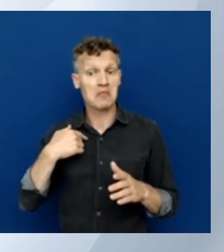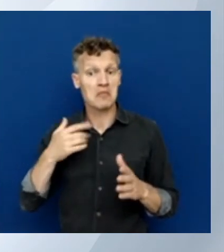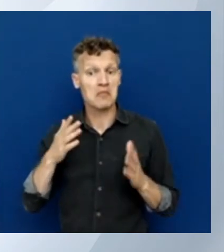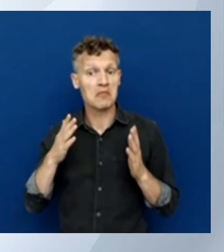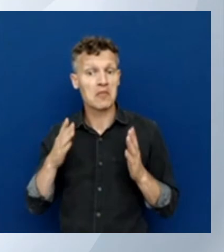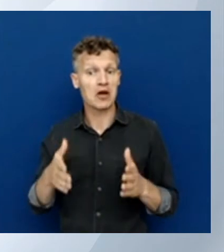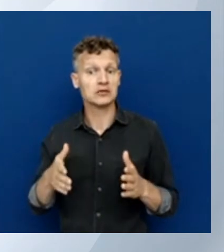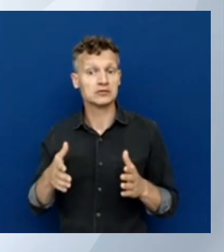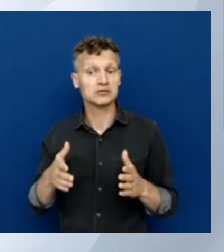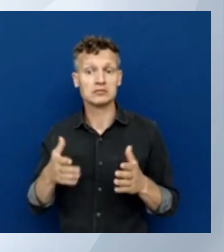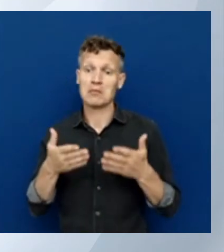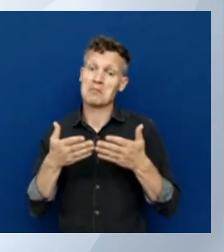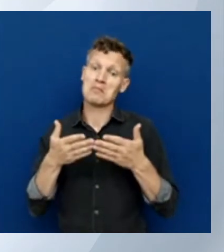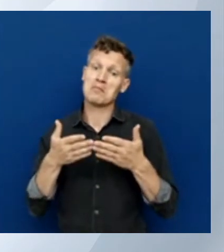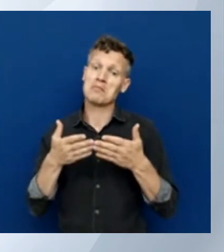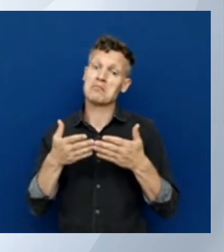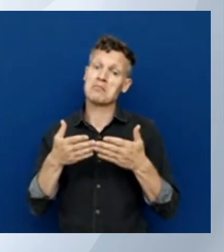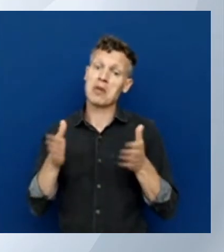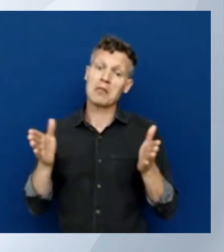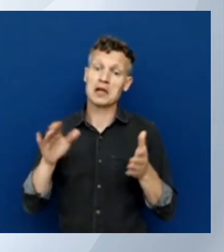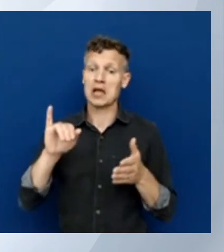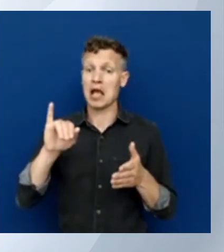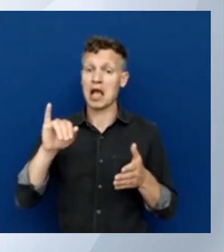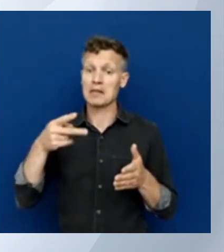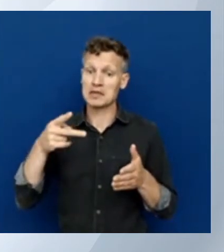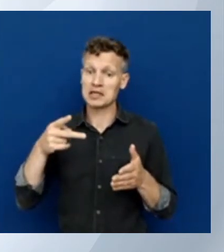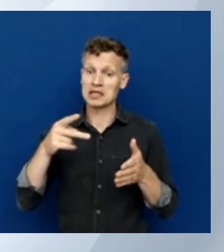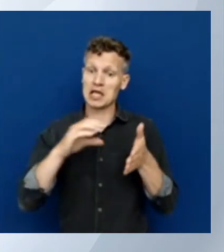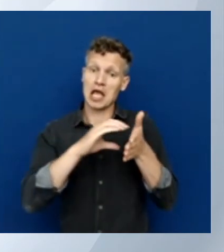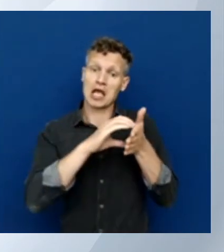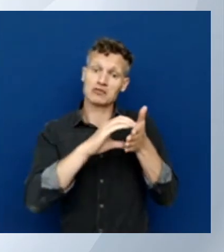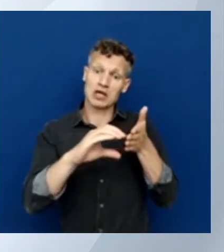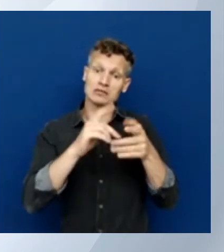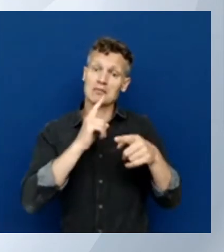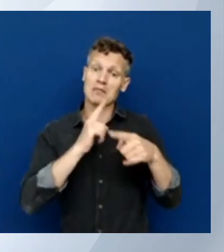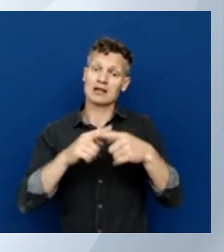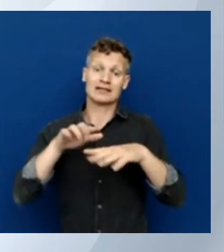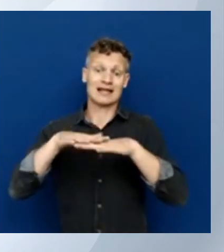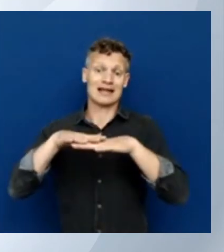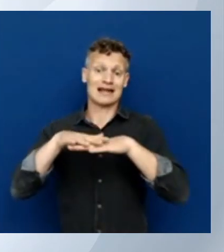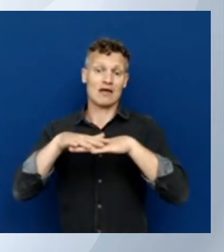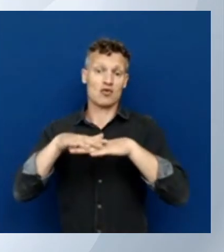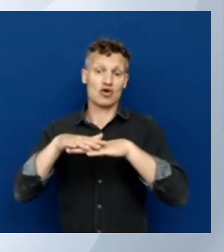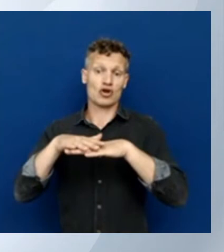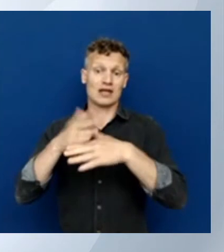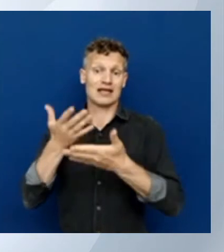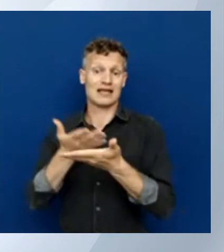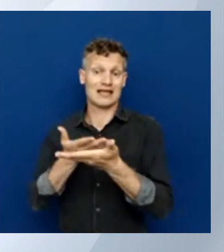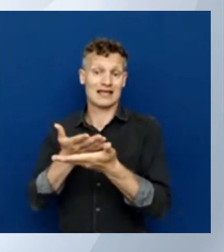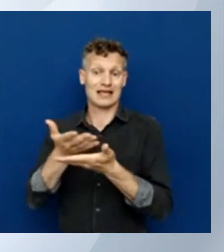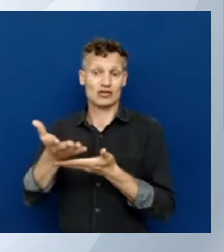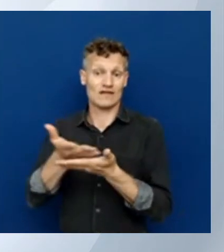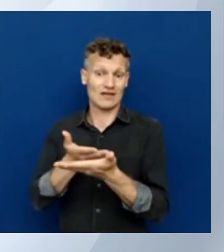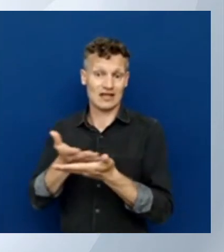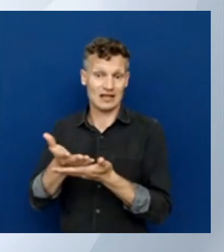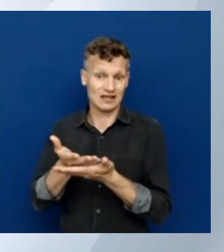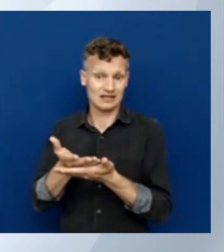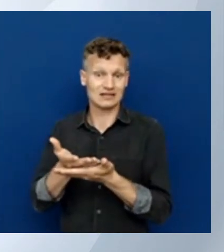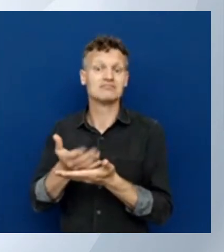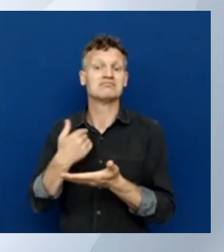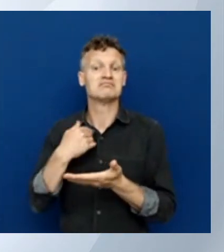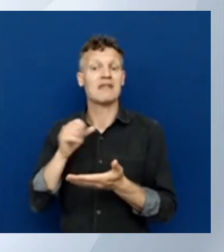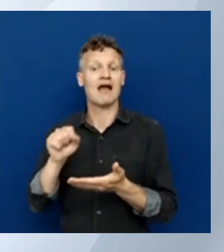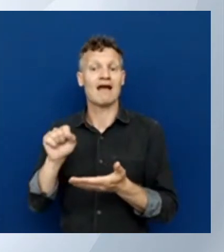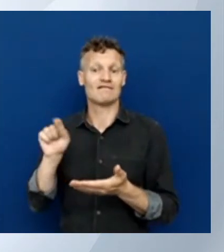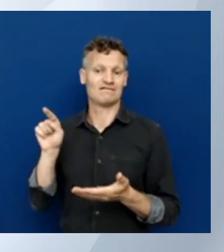address and the network interface, I even have export to template here. So if I do